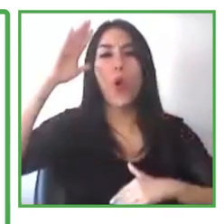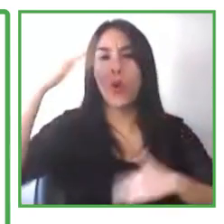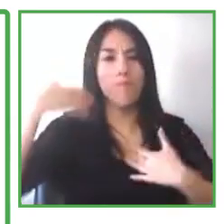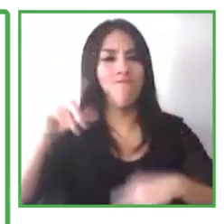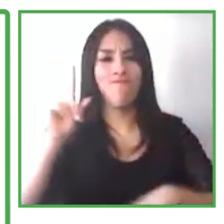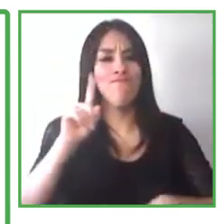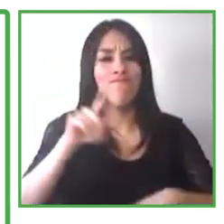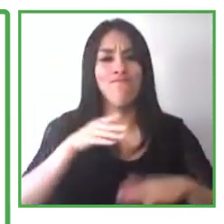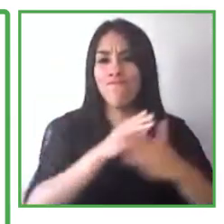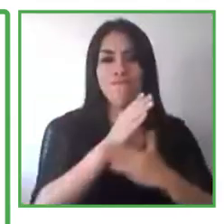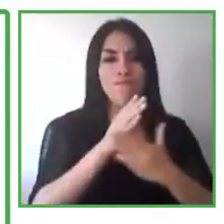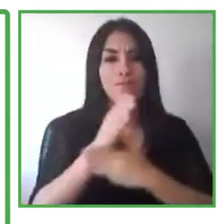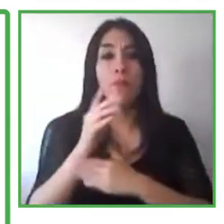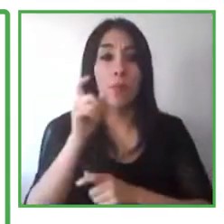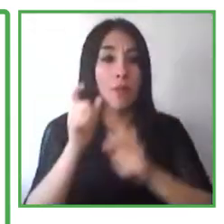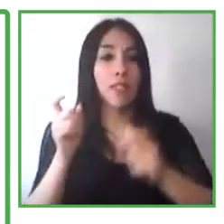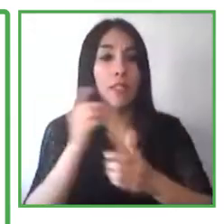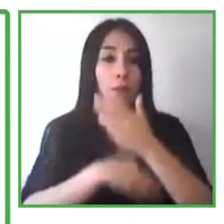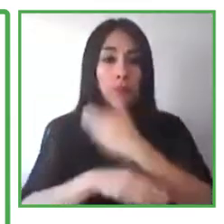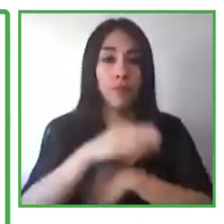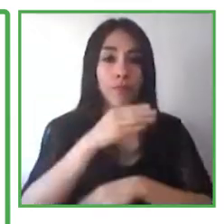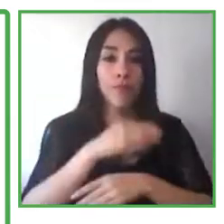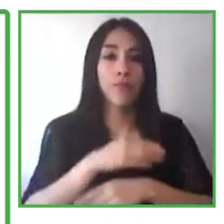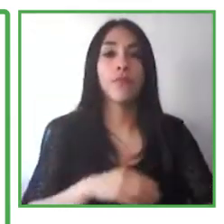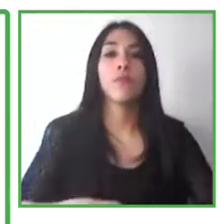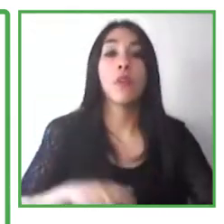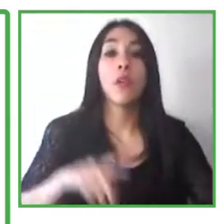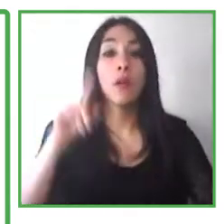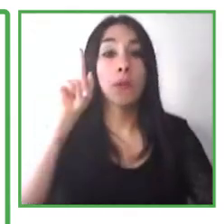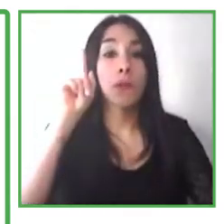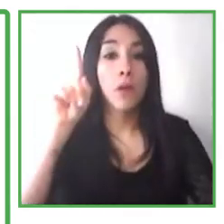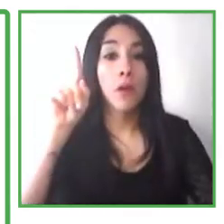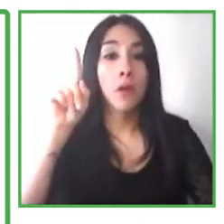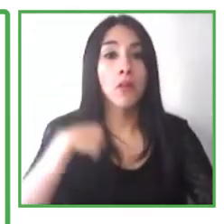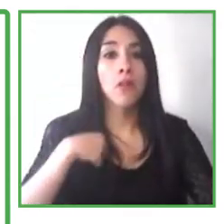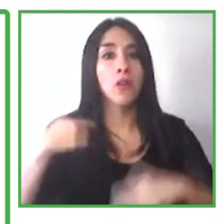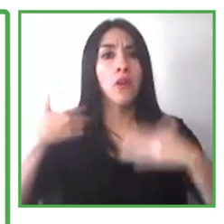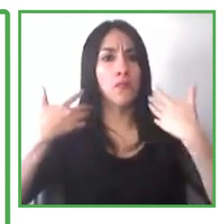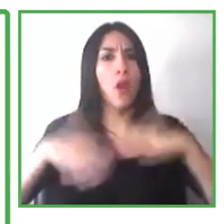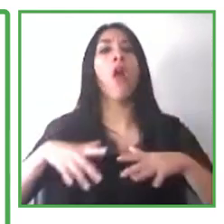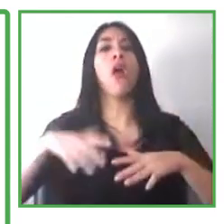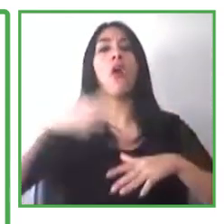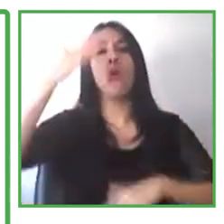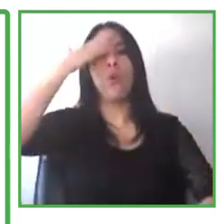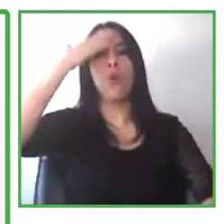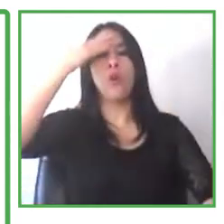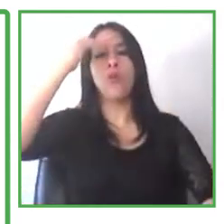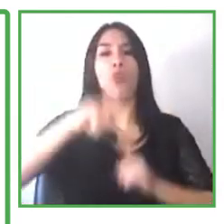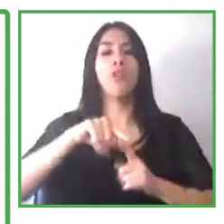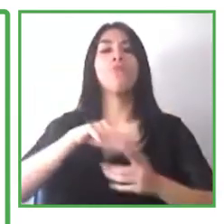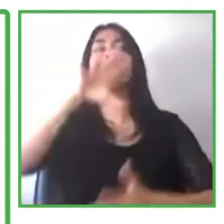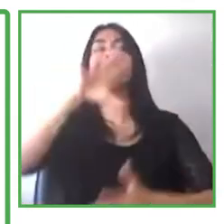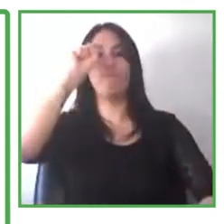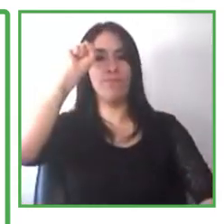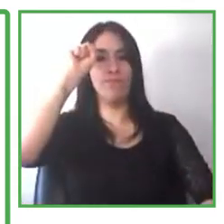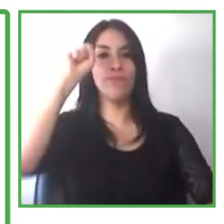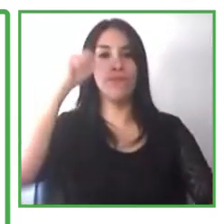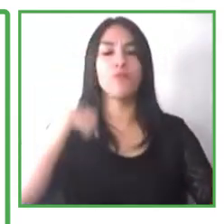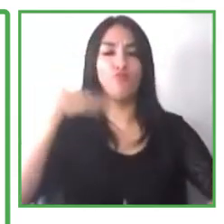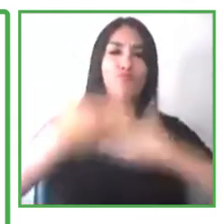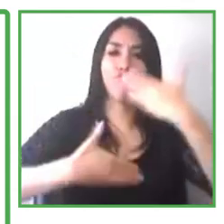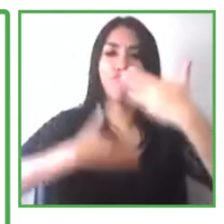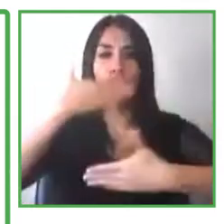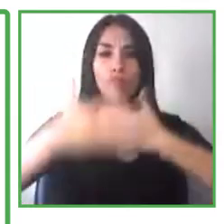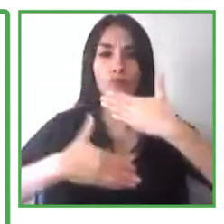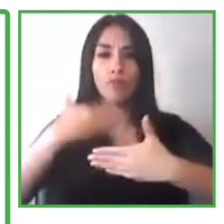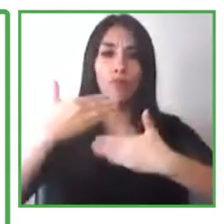you'll find other process barriers in most every organization I've worked with. There are barriers that many times people